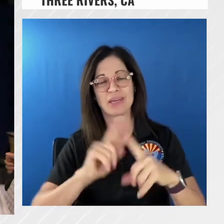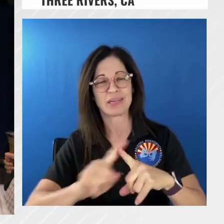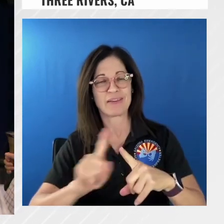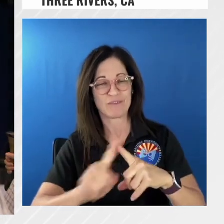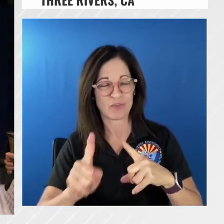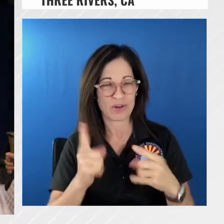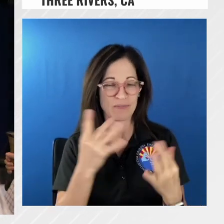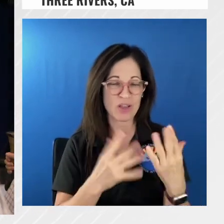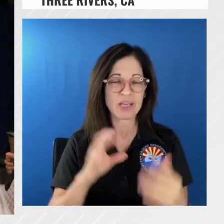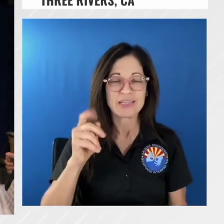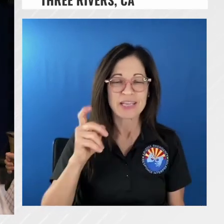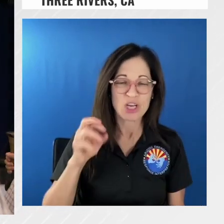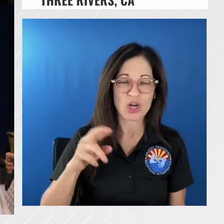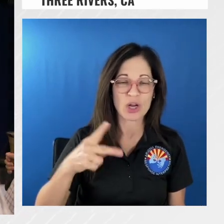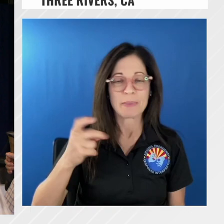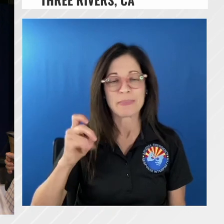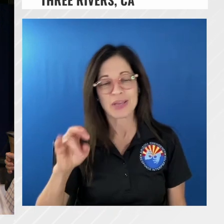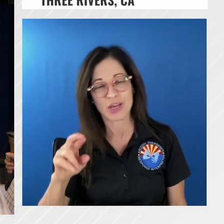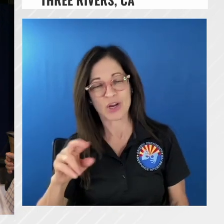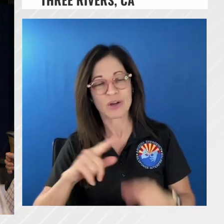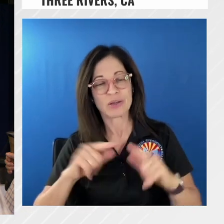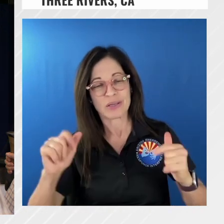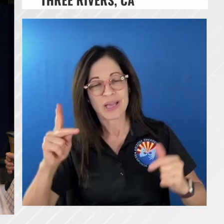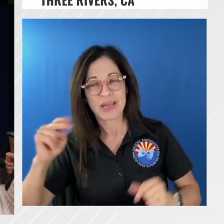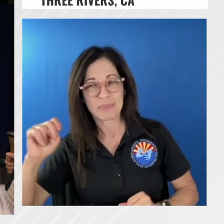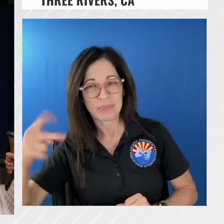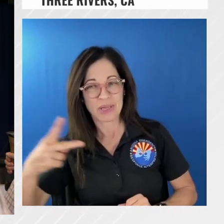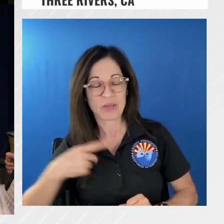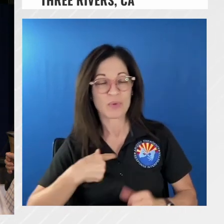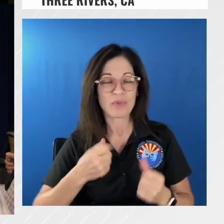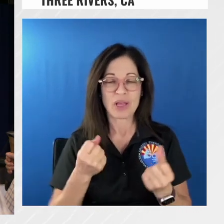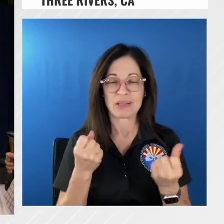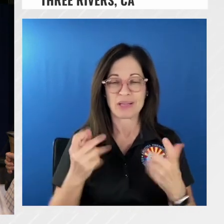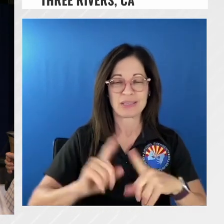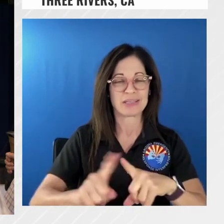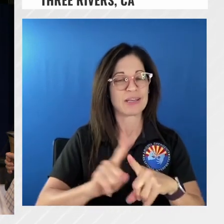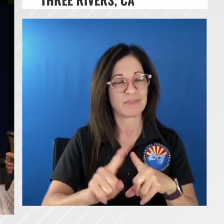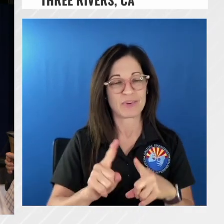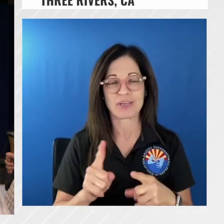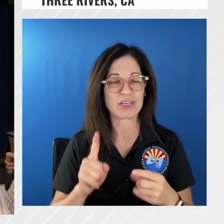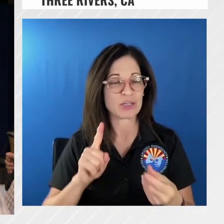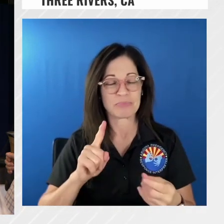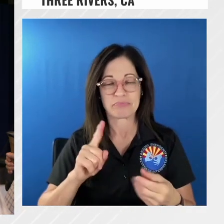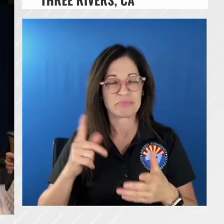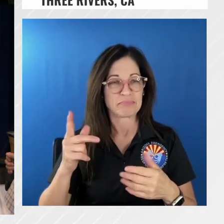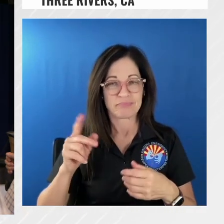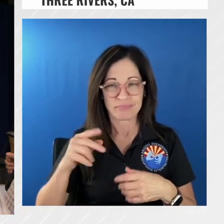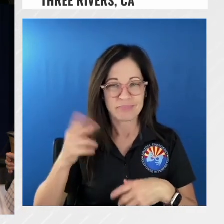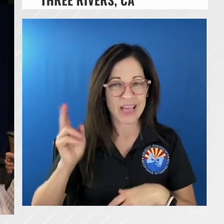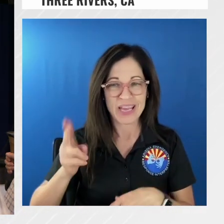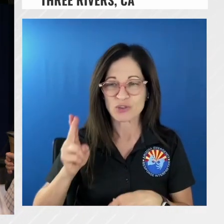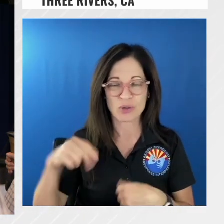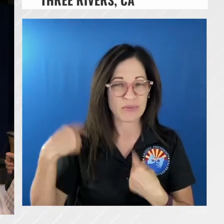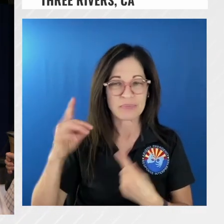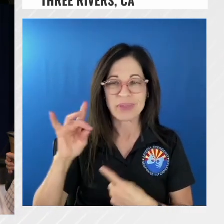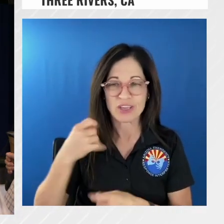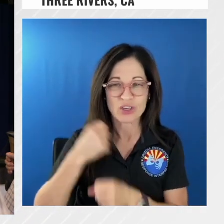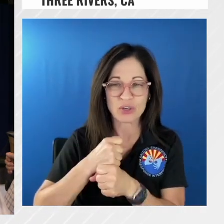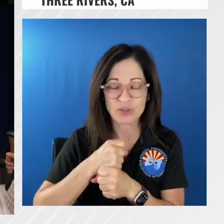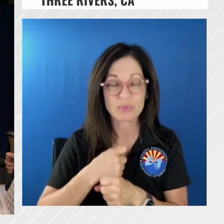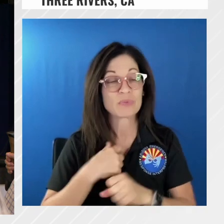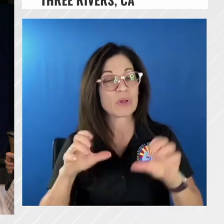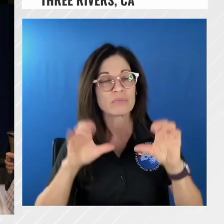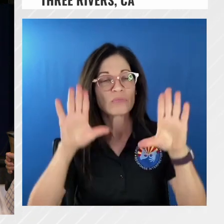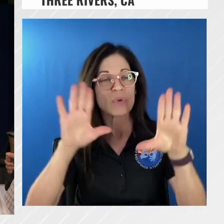had some significant incidents in tulare county from top to bottom of the county just about all 4 400 square miles we've done a great job